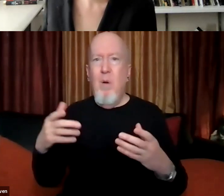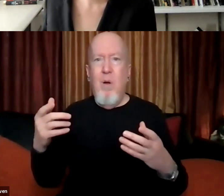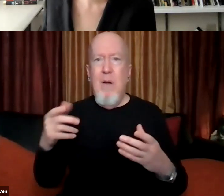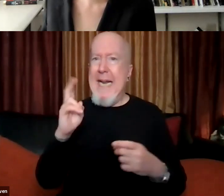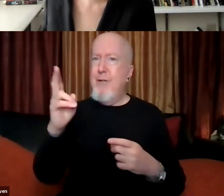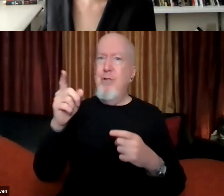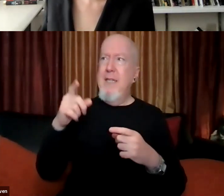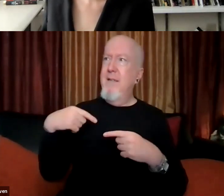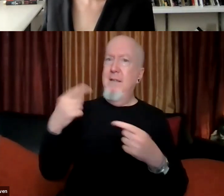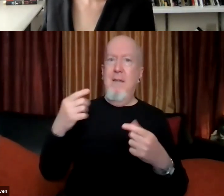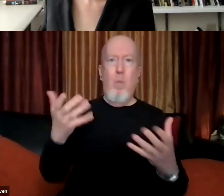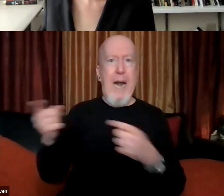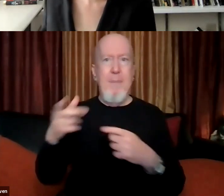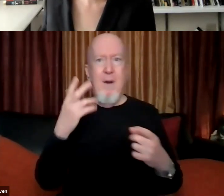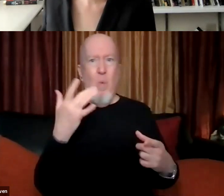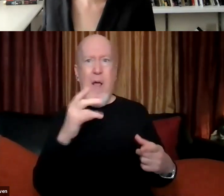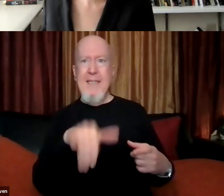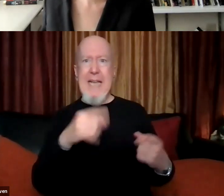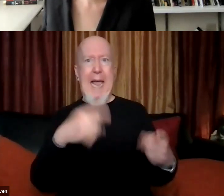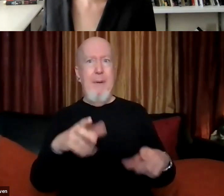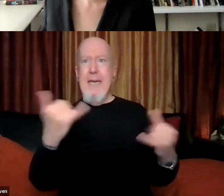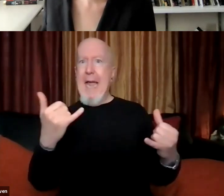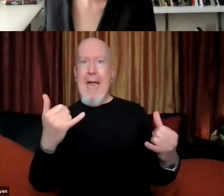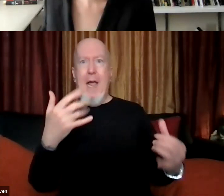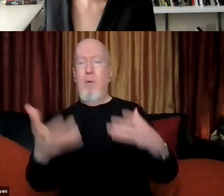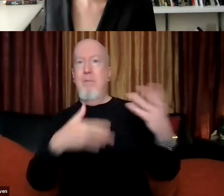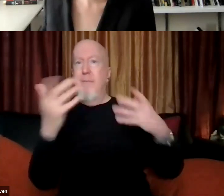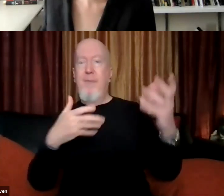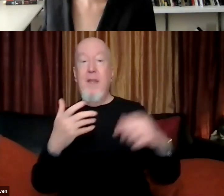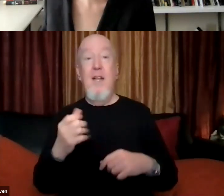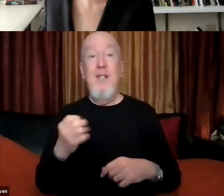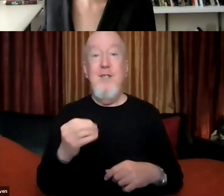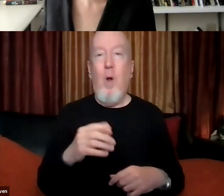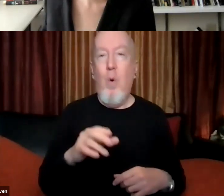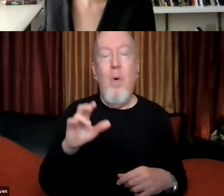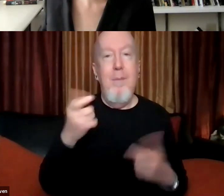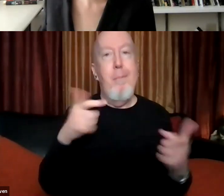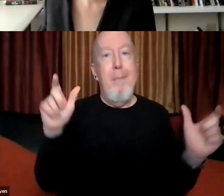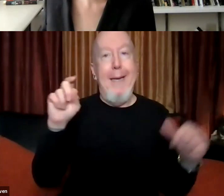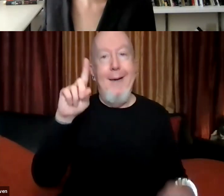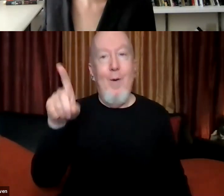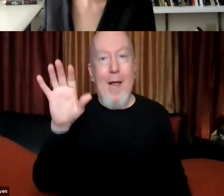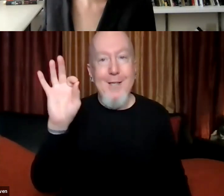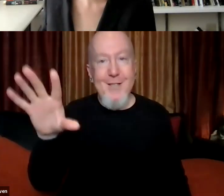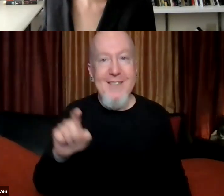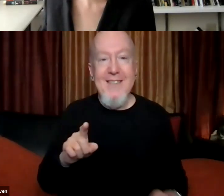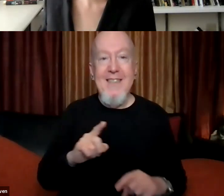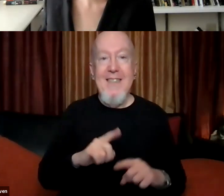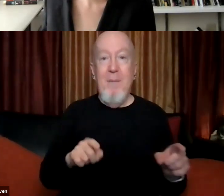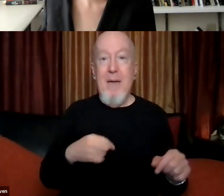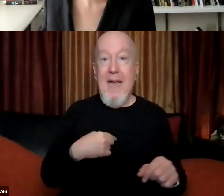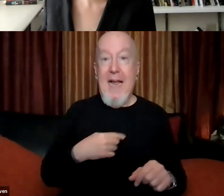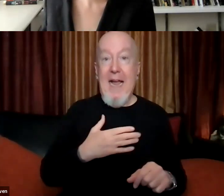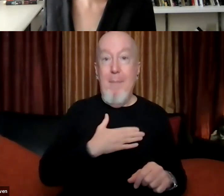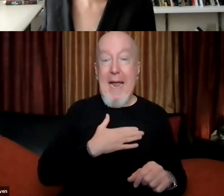is happening and why it's happening the way it's happening. So, so these are grander questions, but I, I'm, I'm happy that you